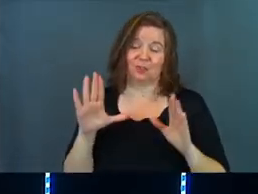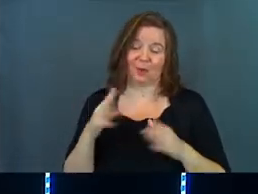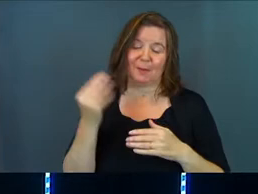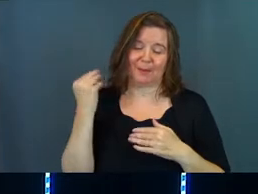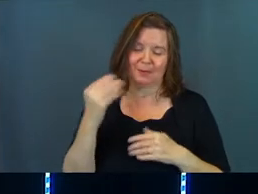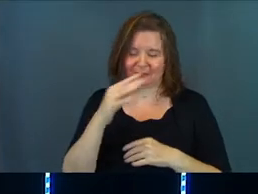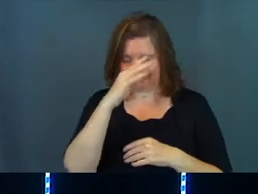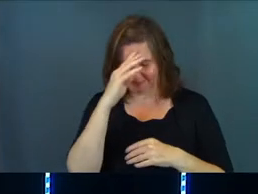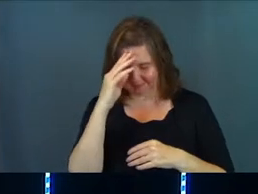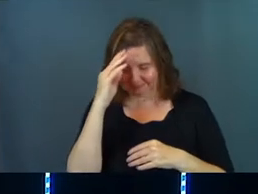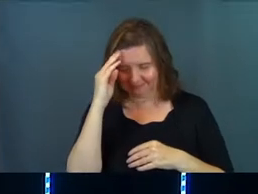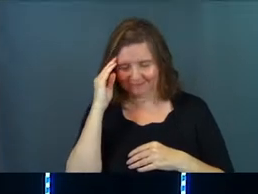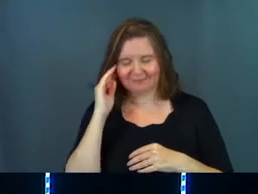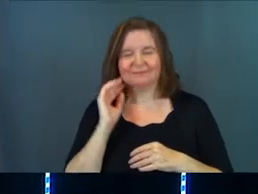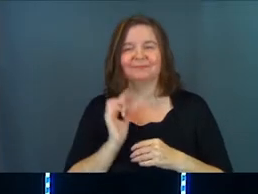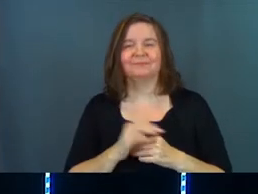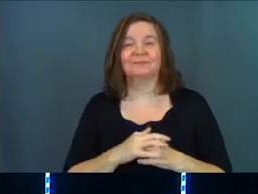a great memory.